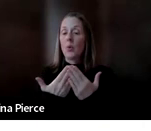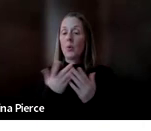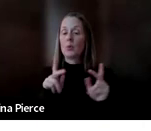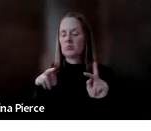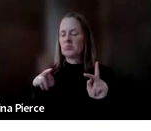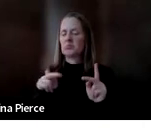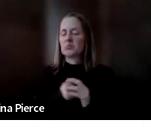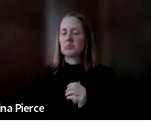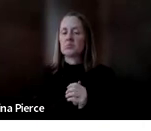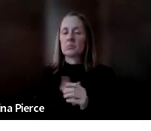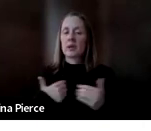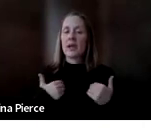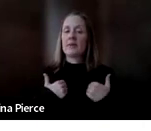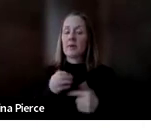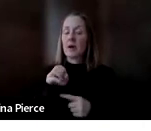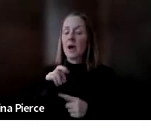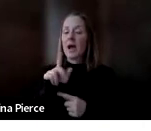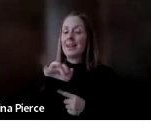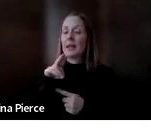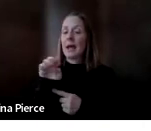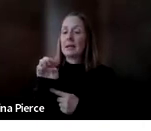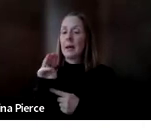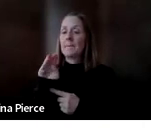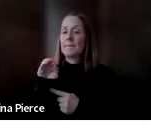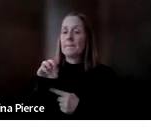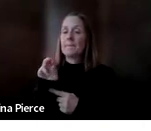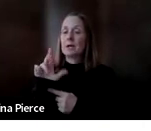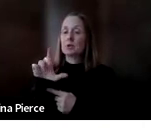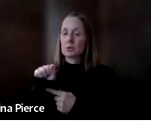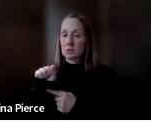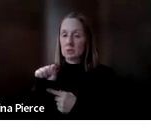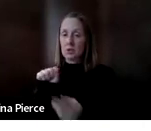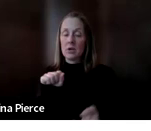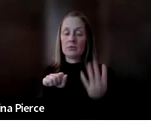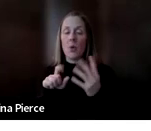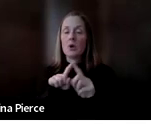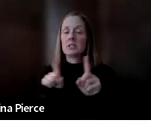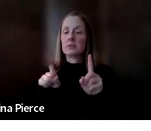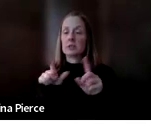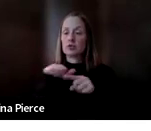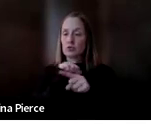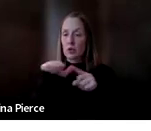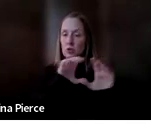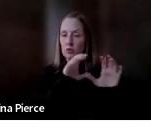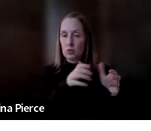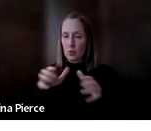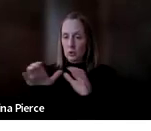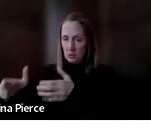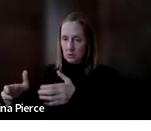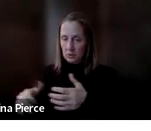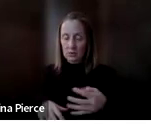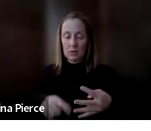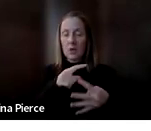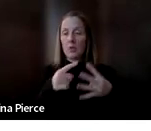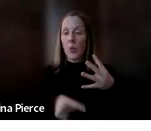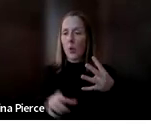modules in four different training courses. So our online modules are